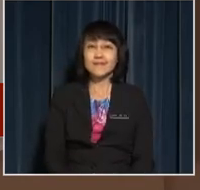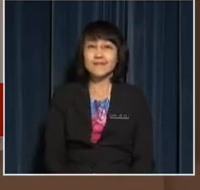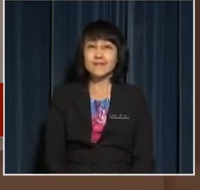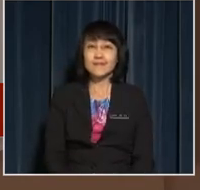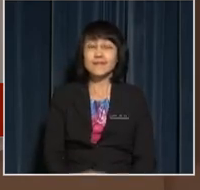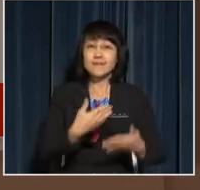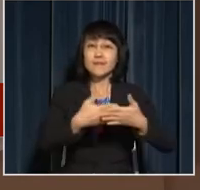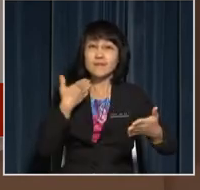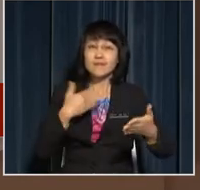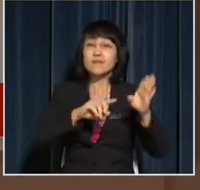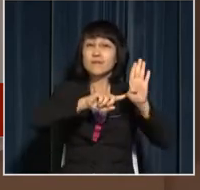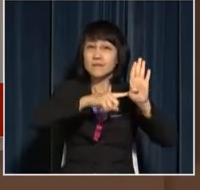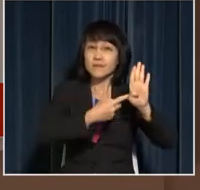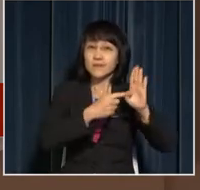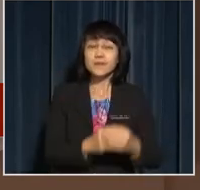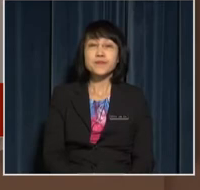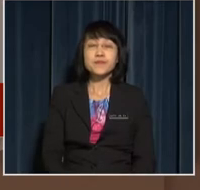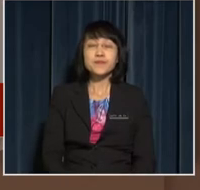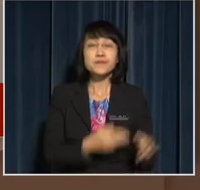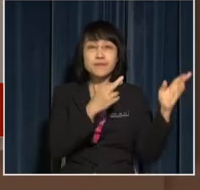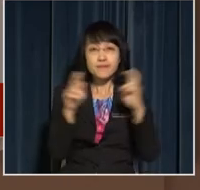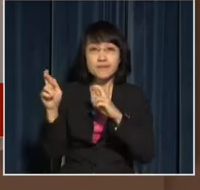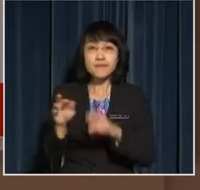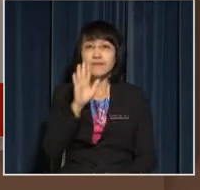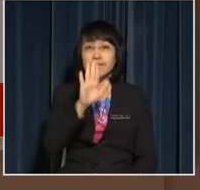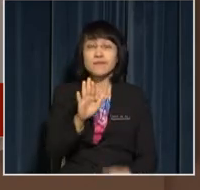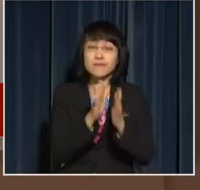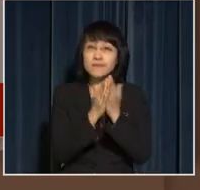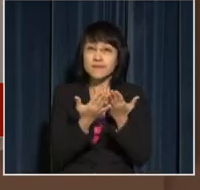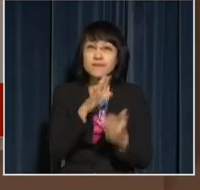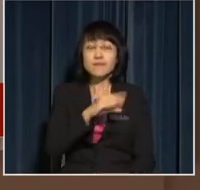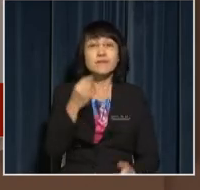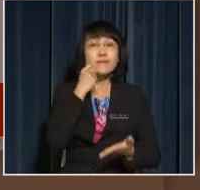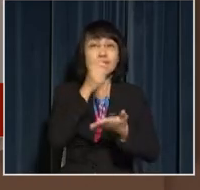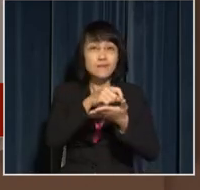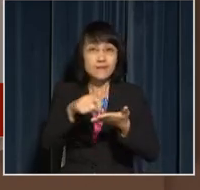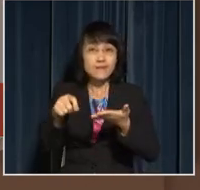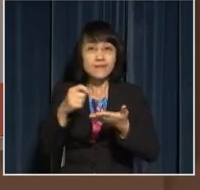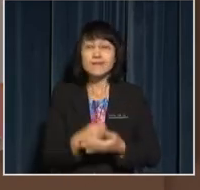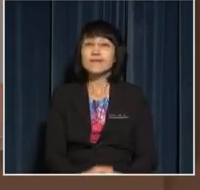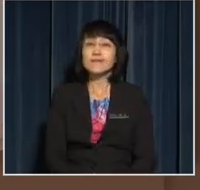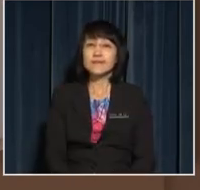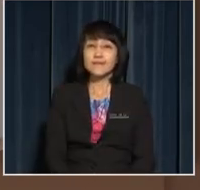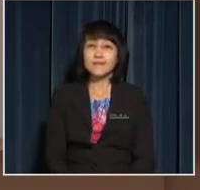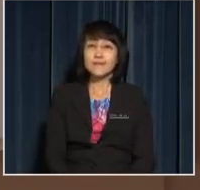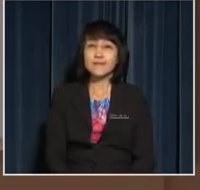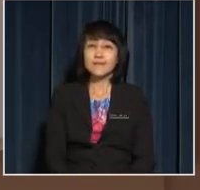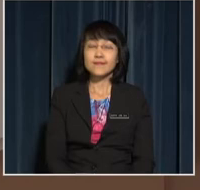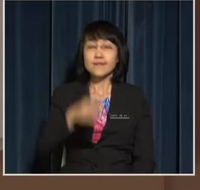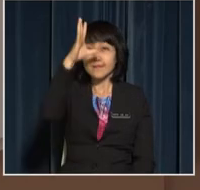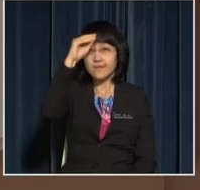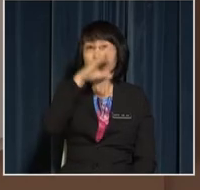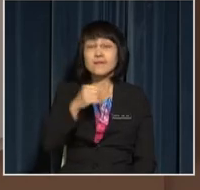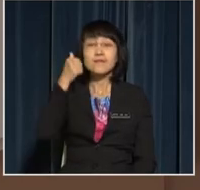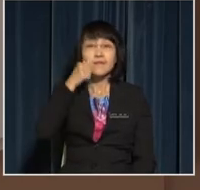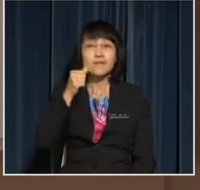Before we start, please be ready with your book and stationery Boys and